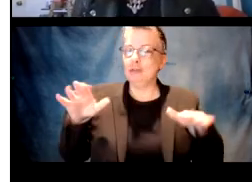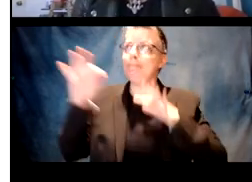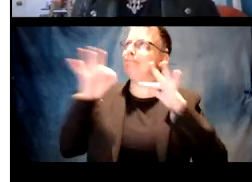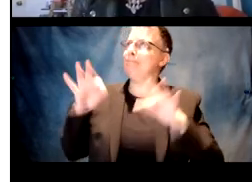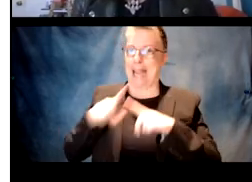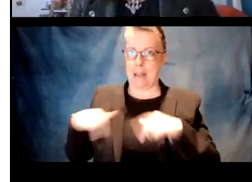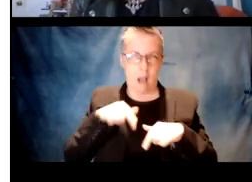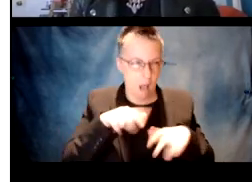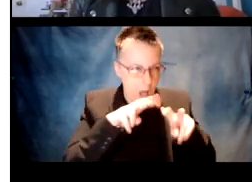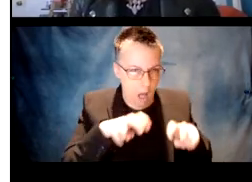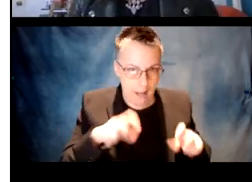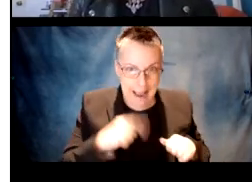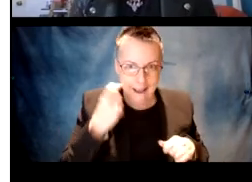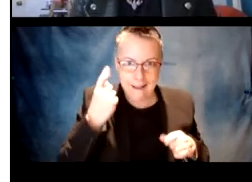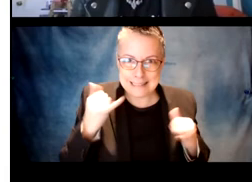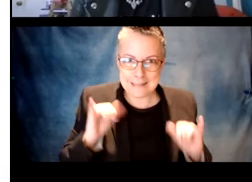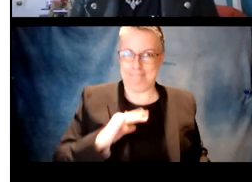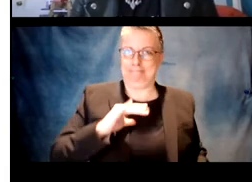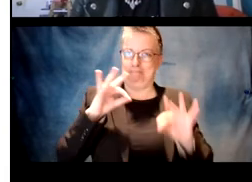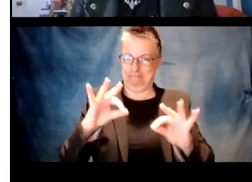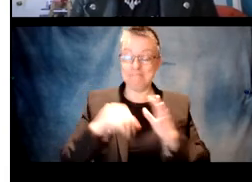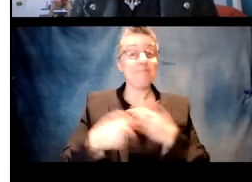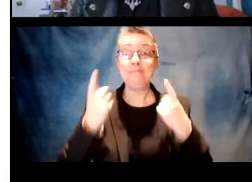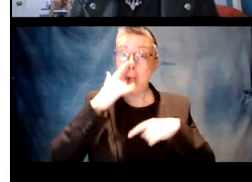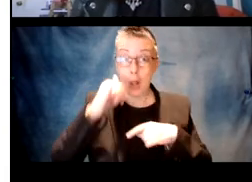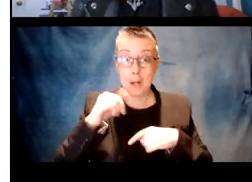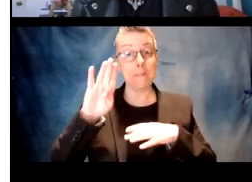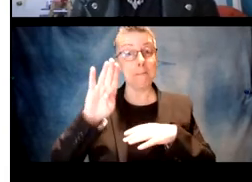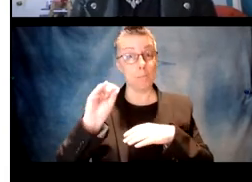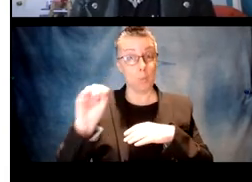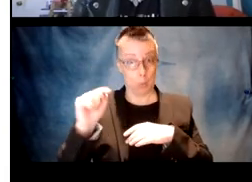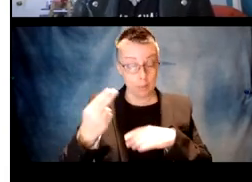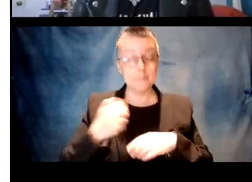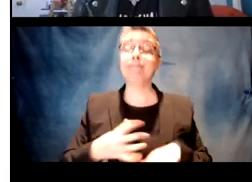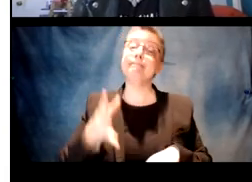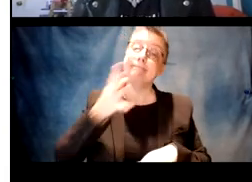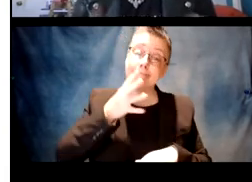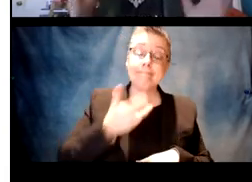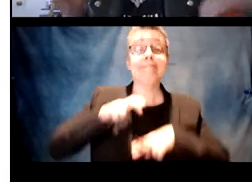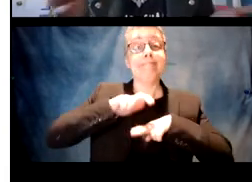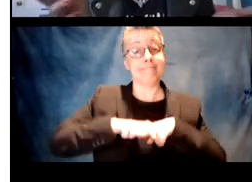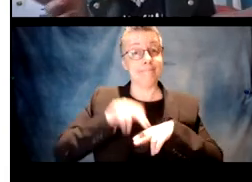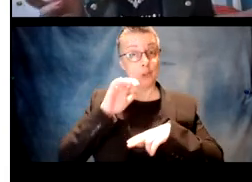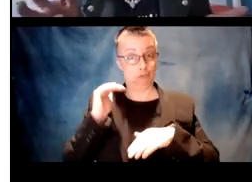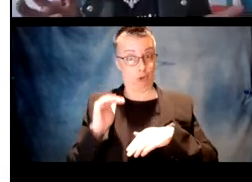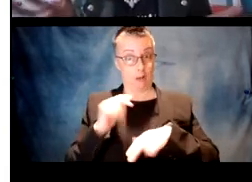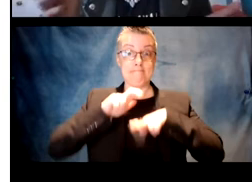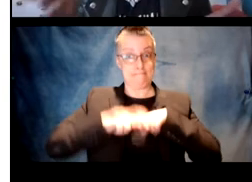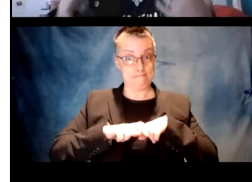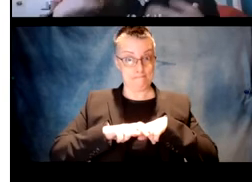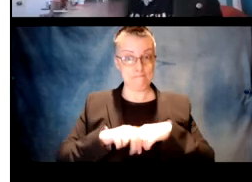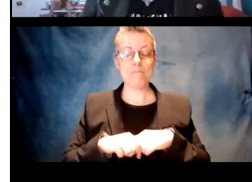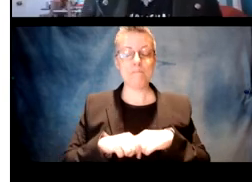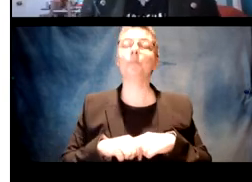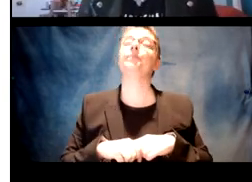a miracle like I didn't science is beautiful. I didn't know that we could learn this way. So what happens is the children are in a booth